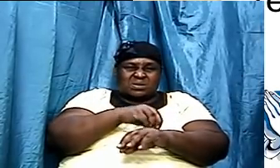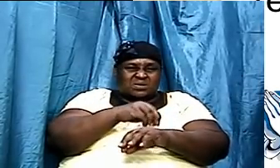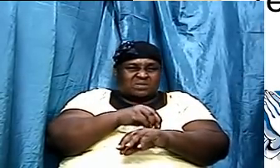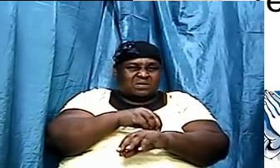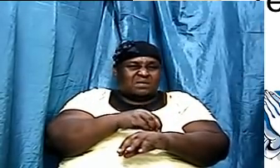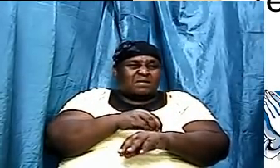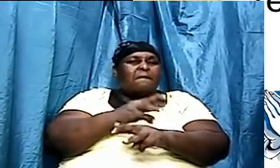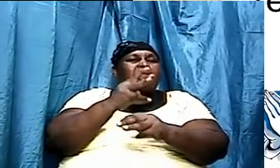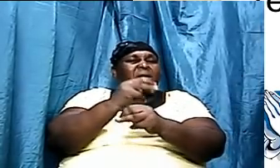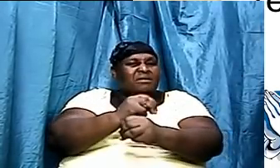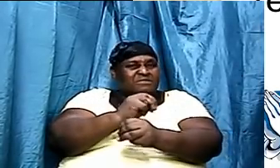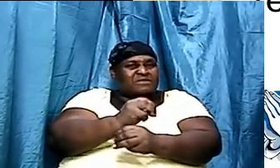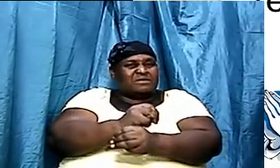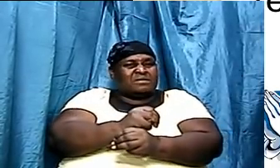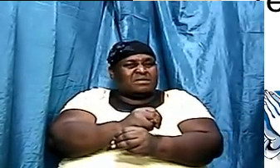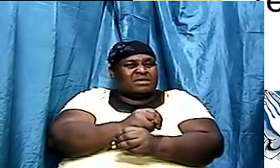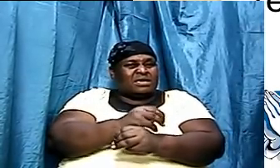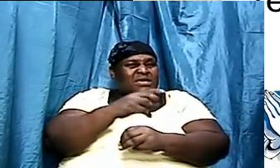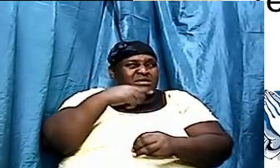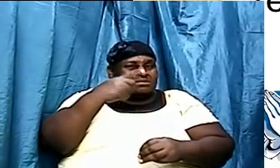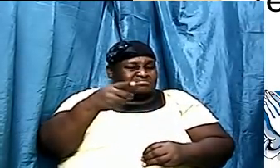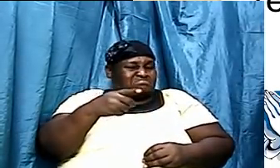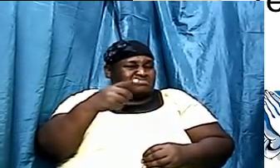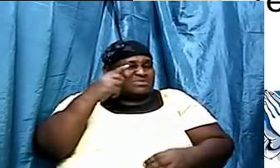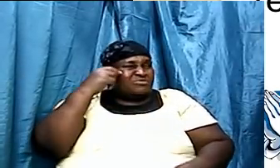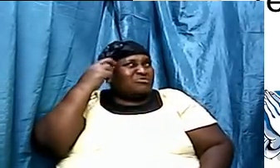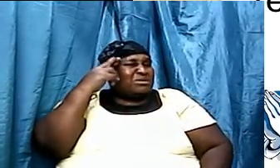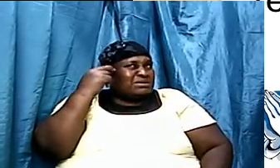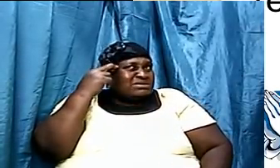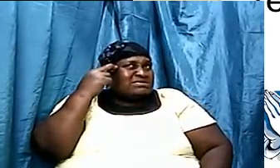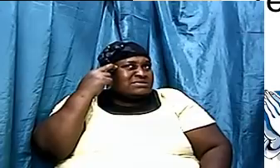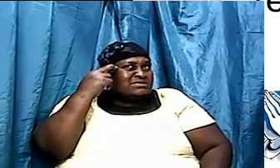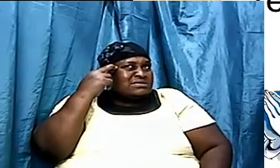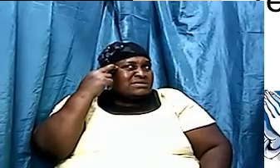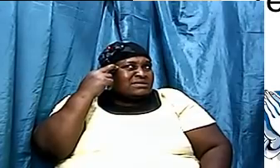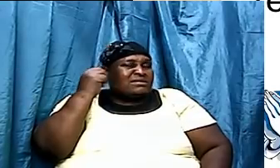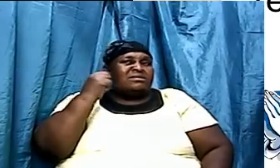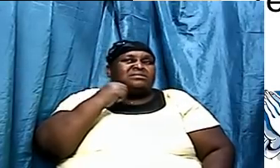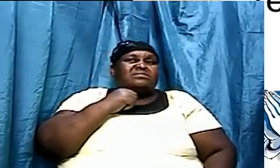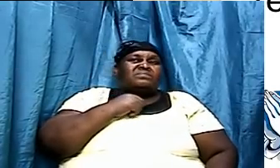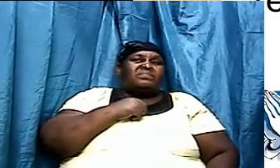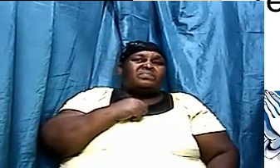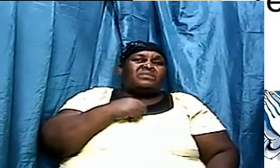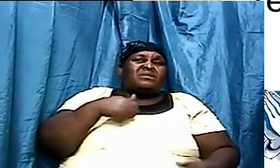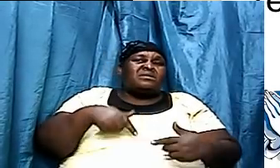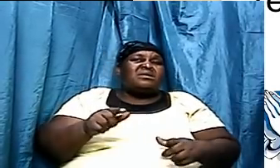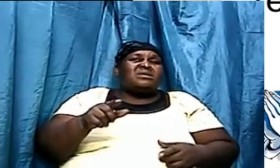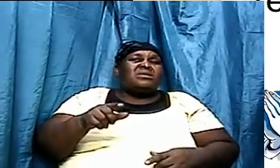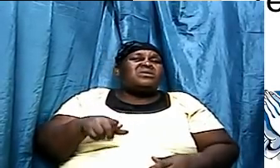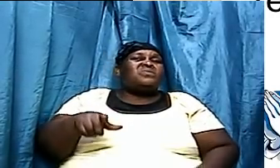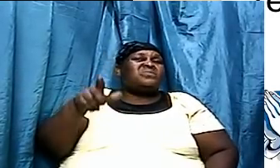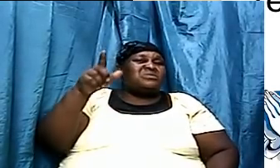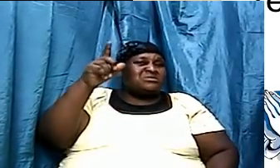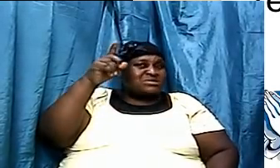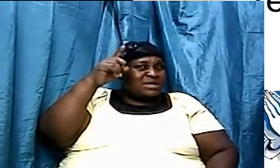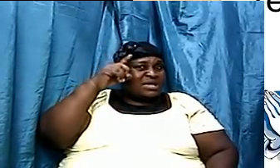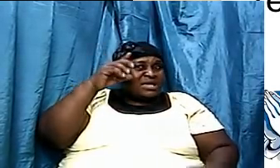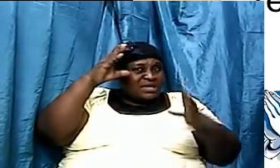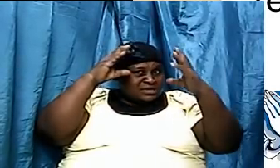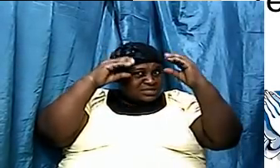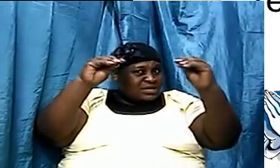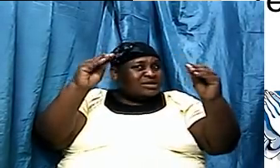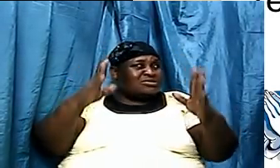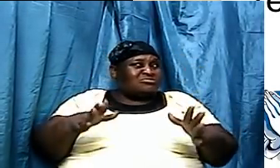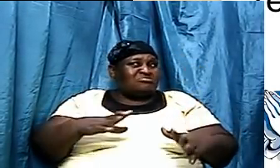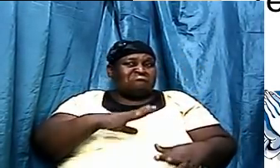it appeals to logics and reasoning. And there was a particular lecturer who actually did not